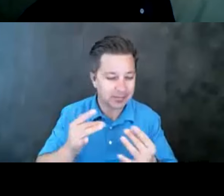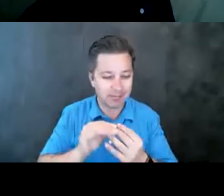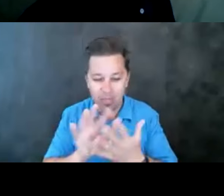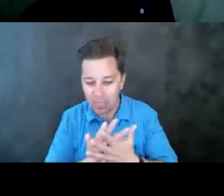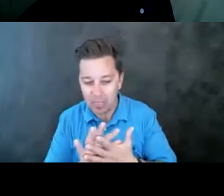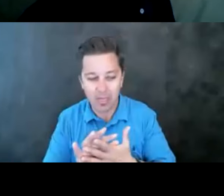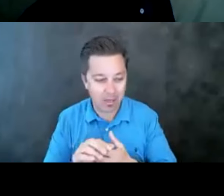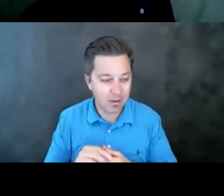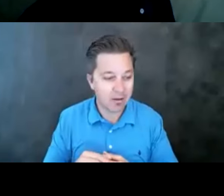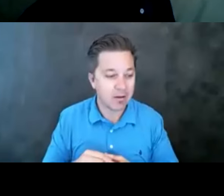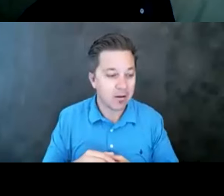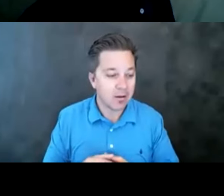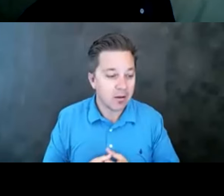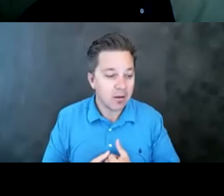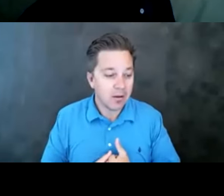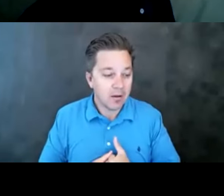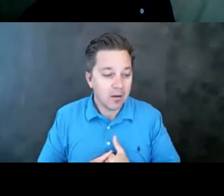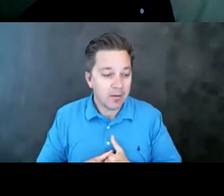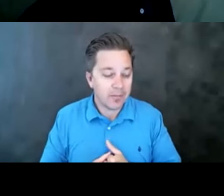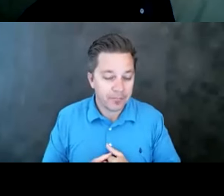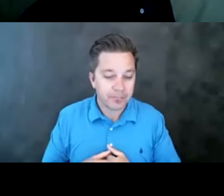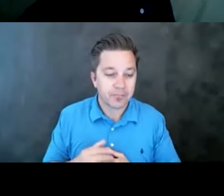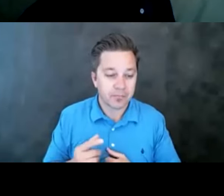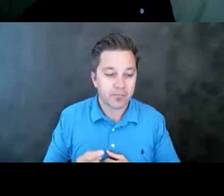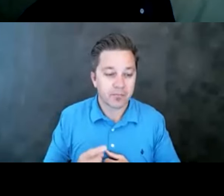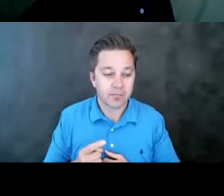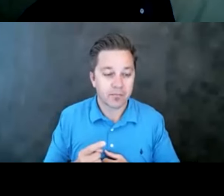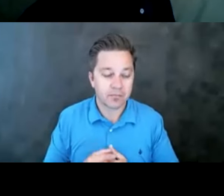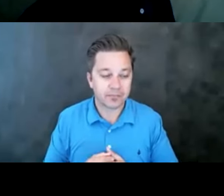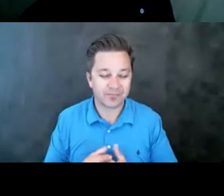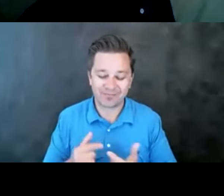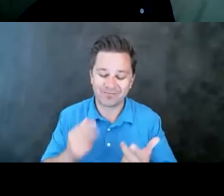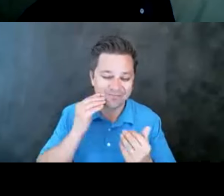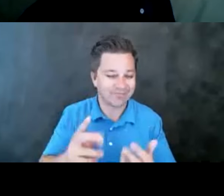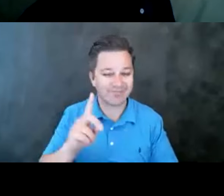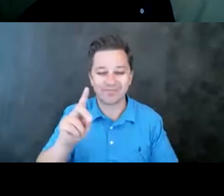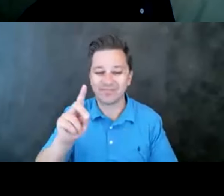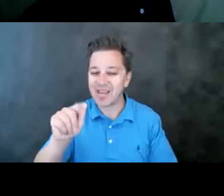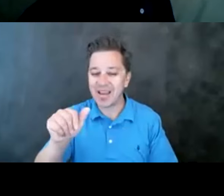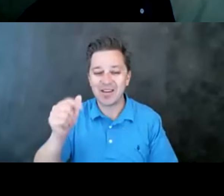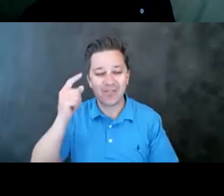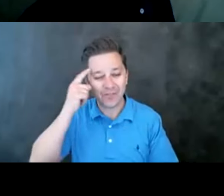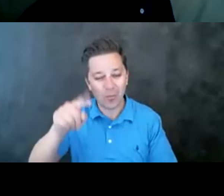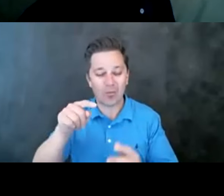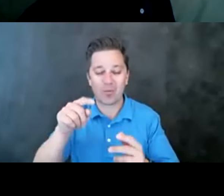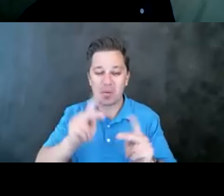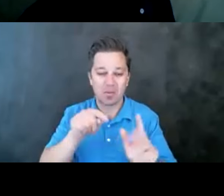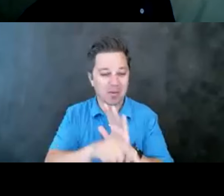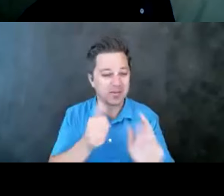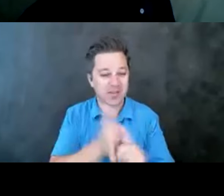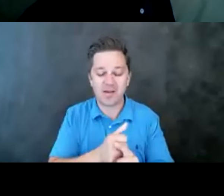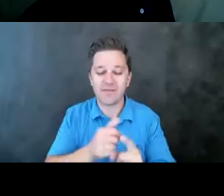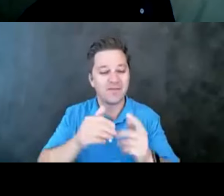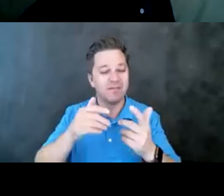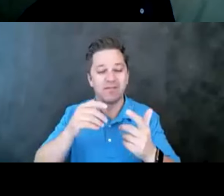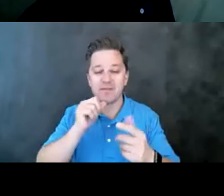data for suicide is always going to be oftentimes underreported. One of the areas that we